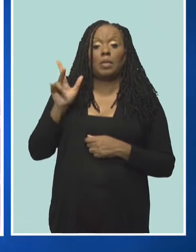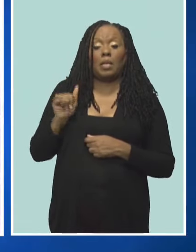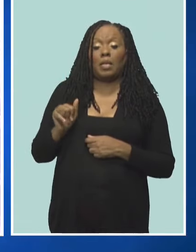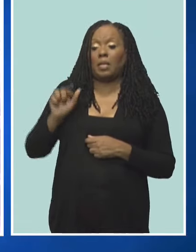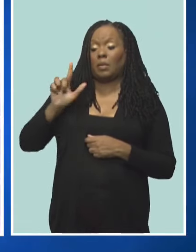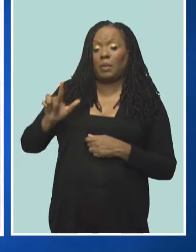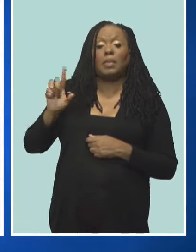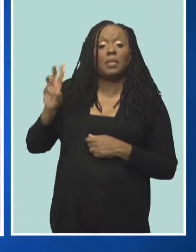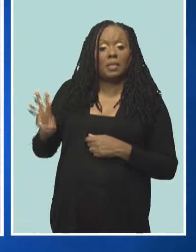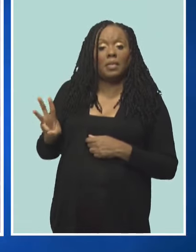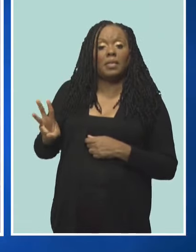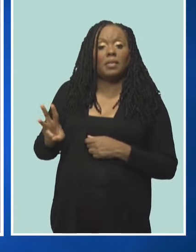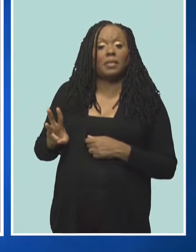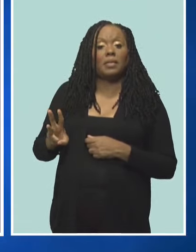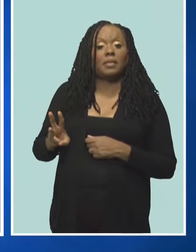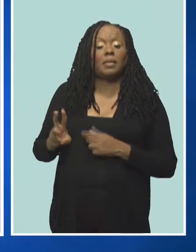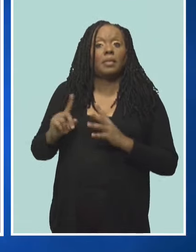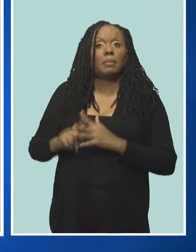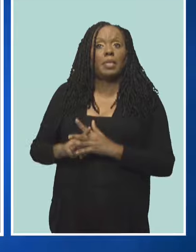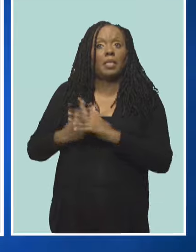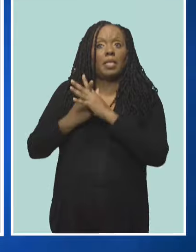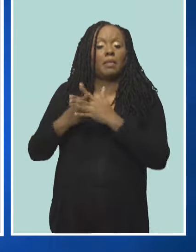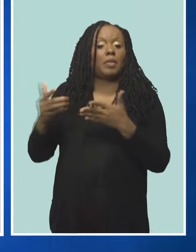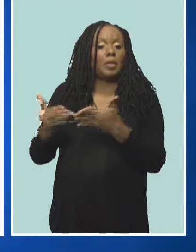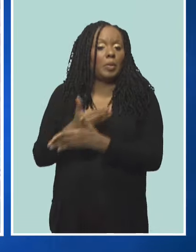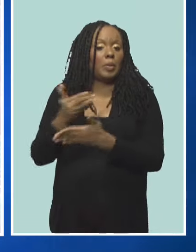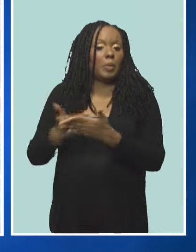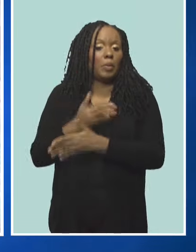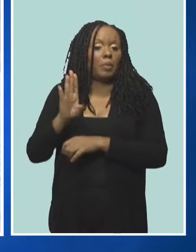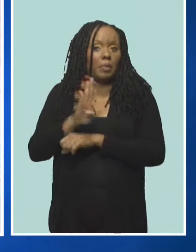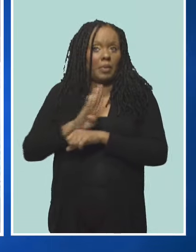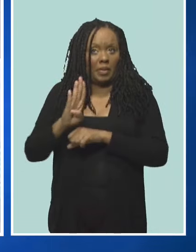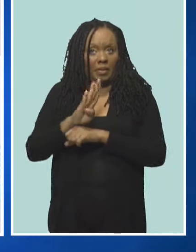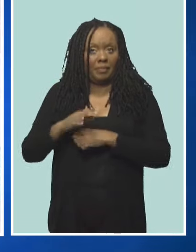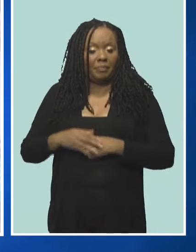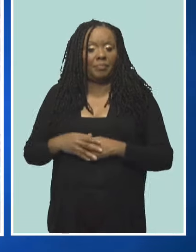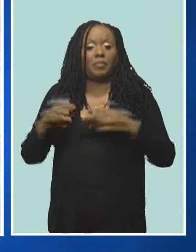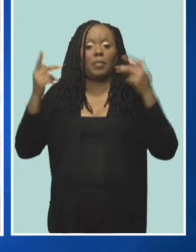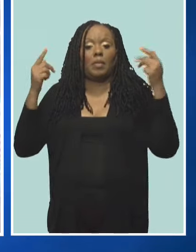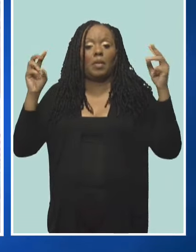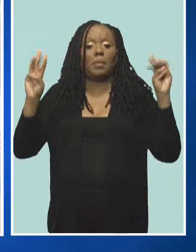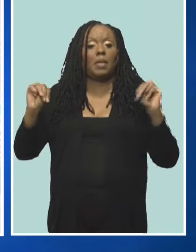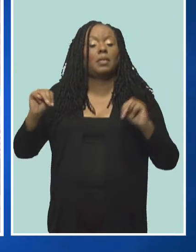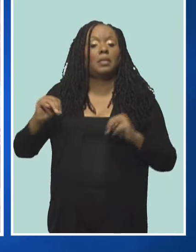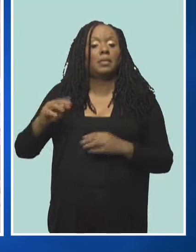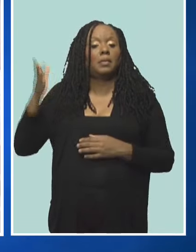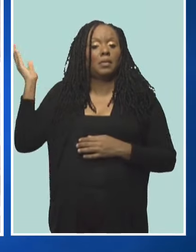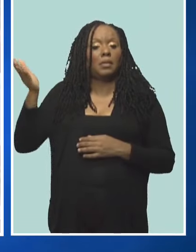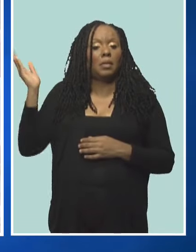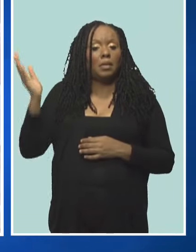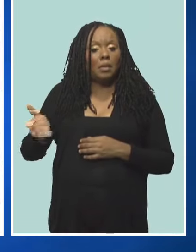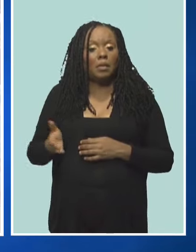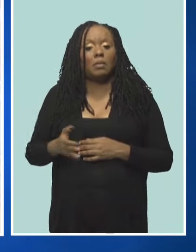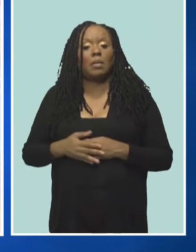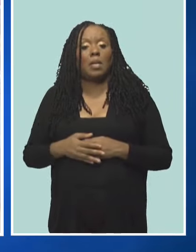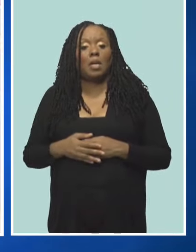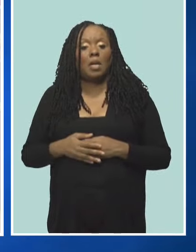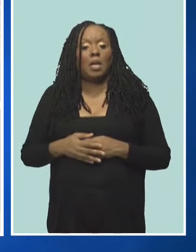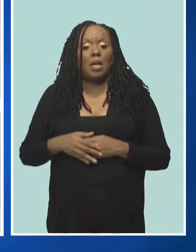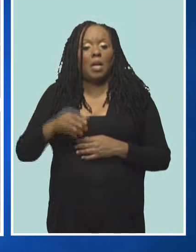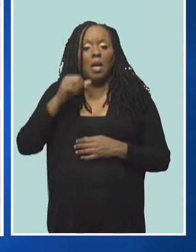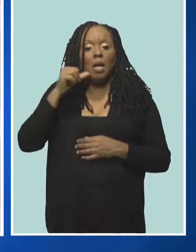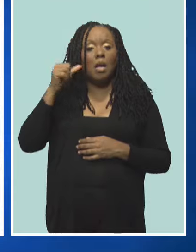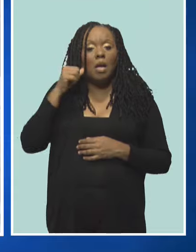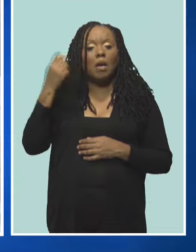can claim for the start of a modern Barbados. Her comments came during the Cropover Folk Concert in Golden Square Freedom Park,